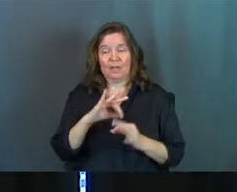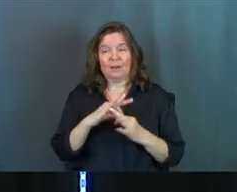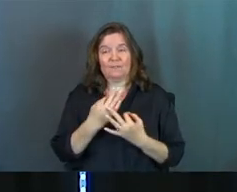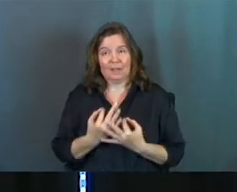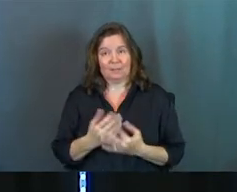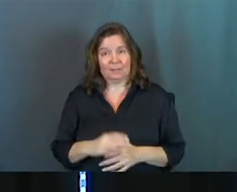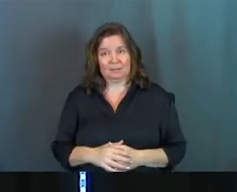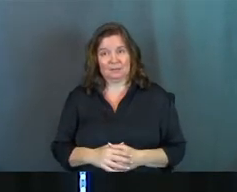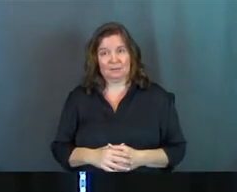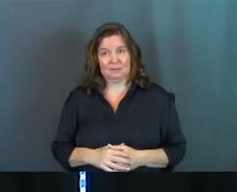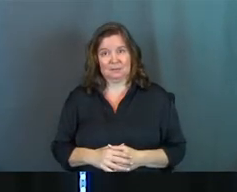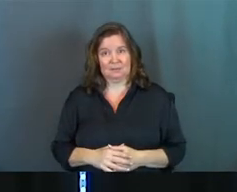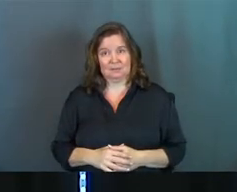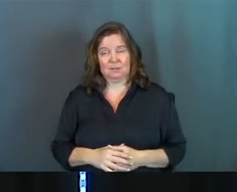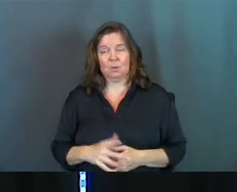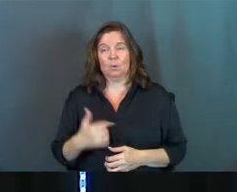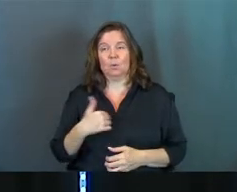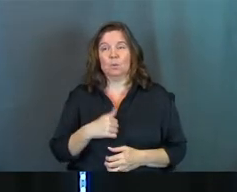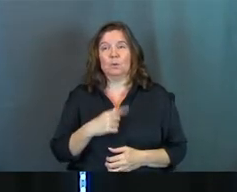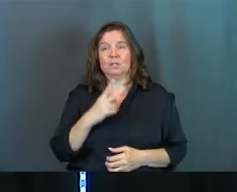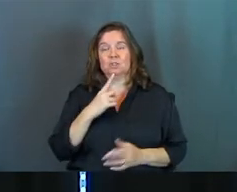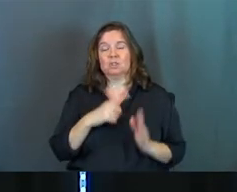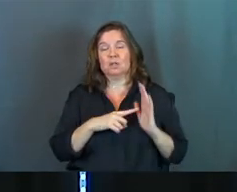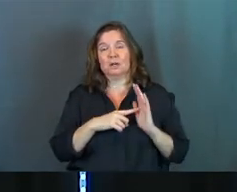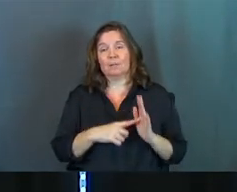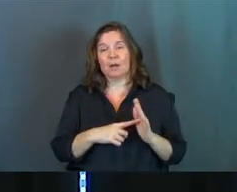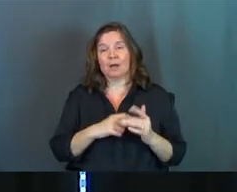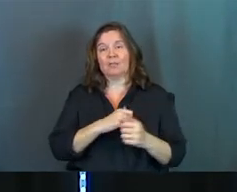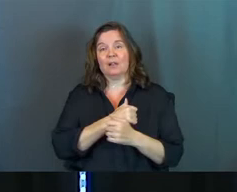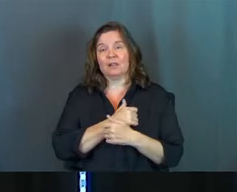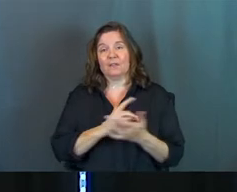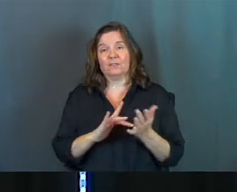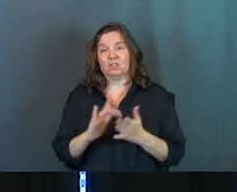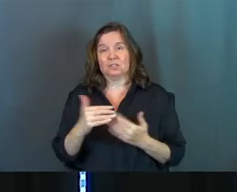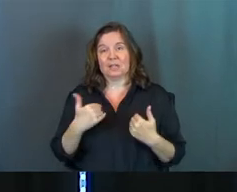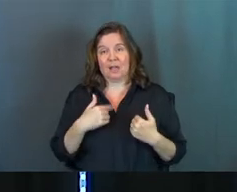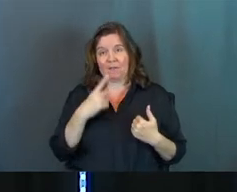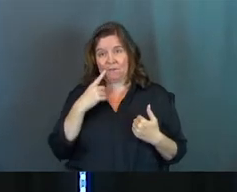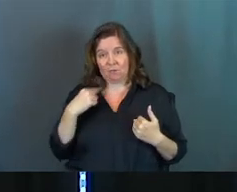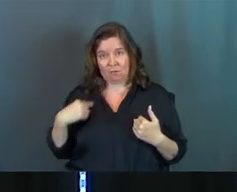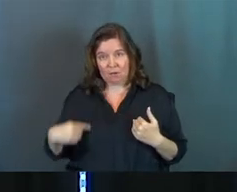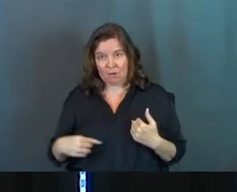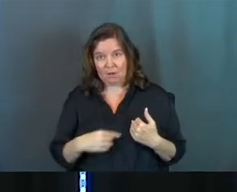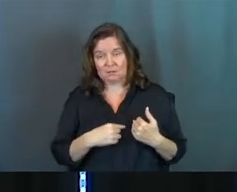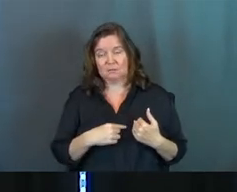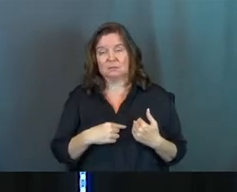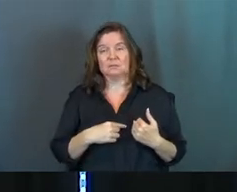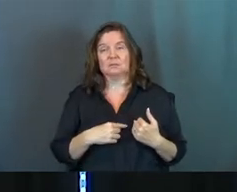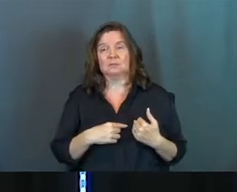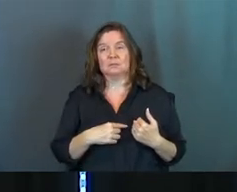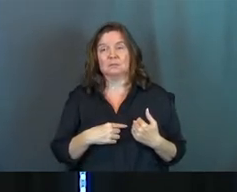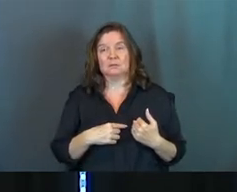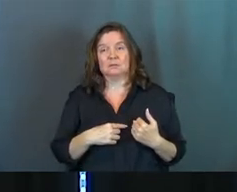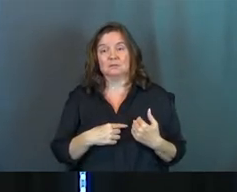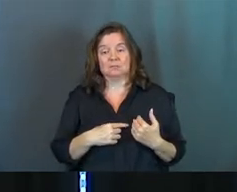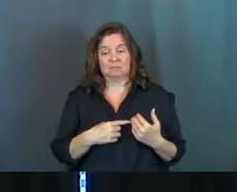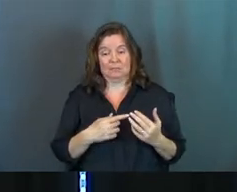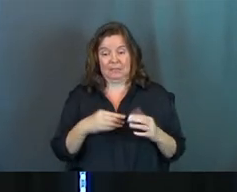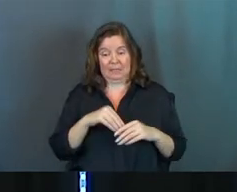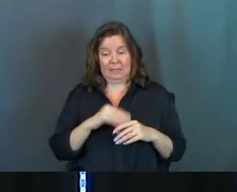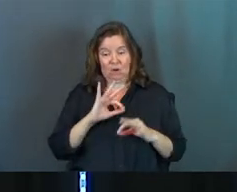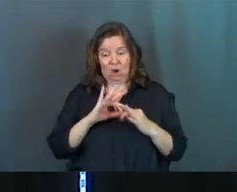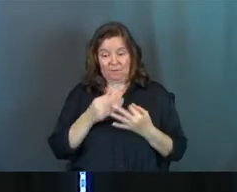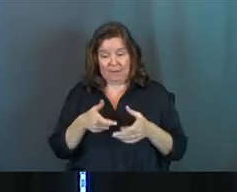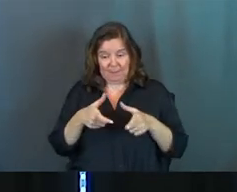families. We should, we should model the love that Jesus has for us, excuse me, in our families,